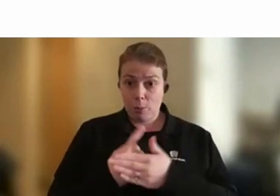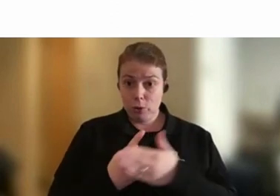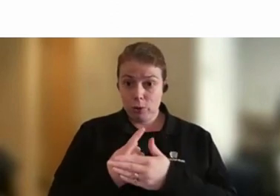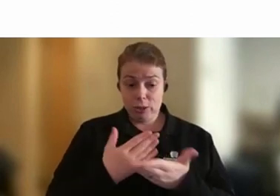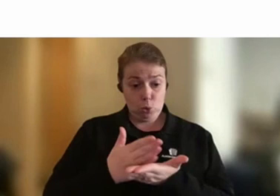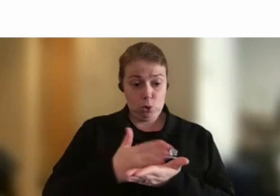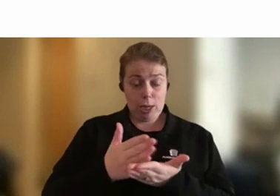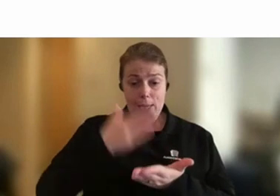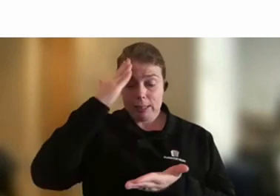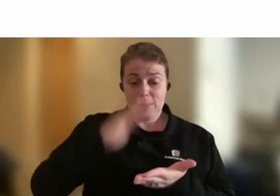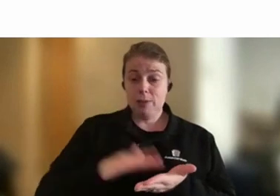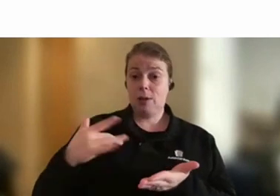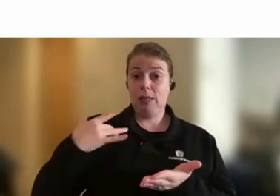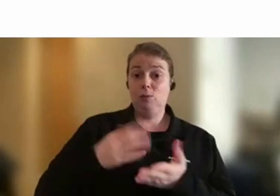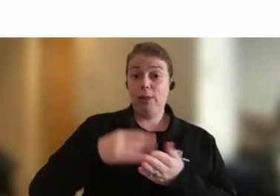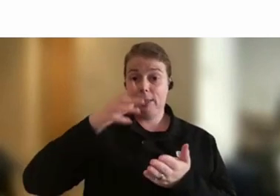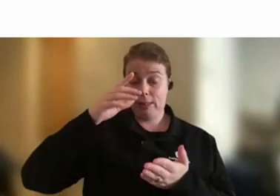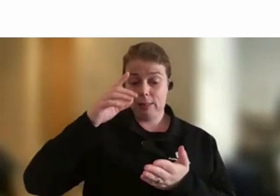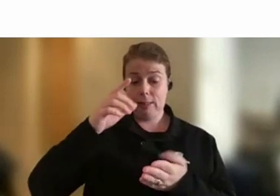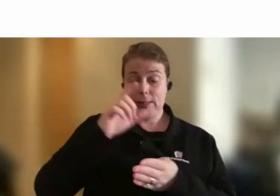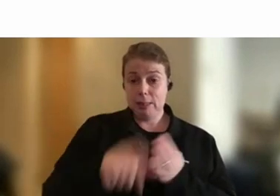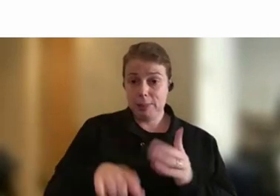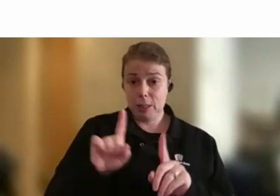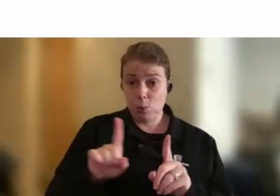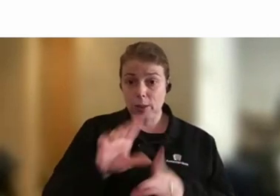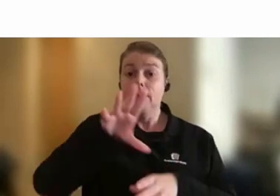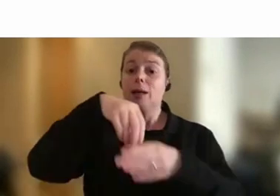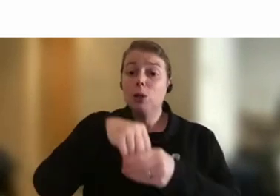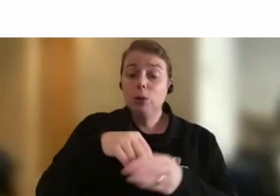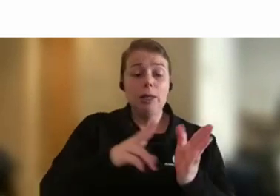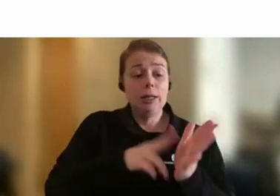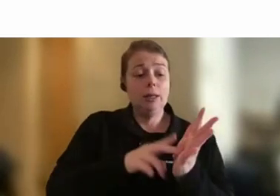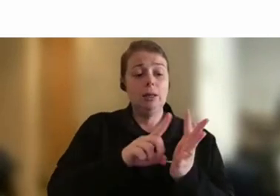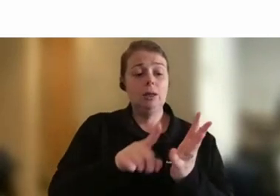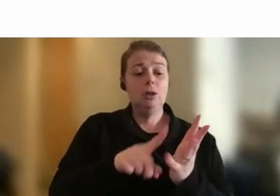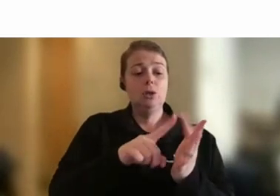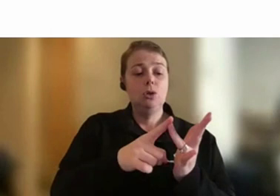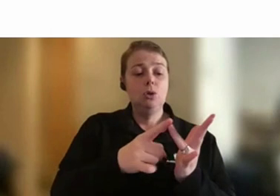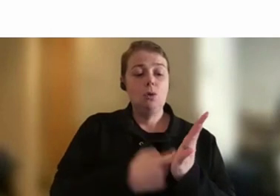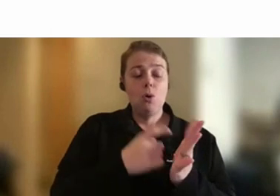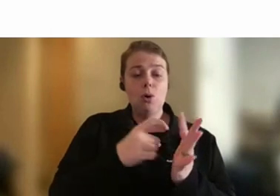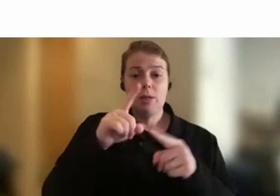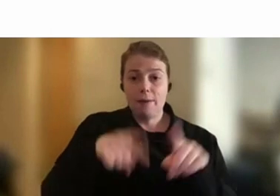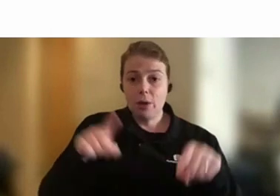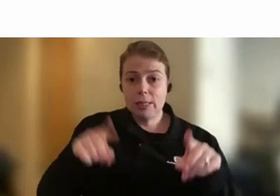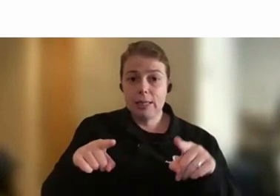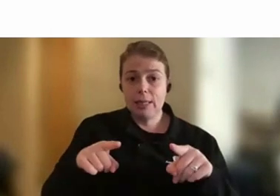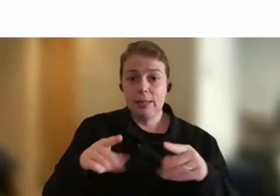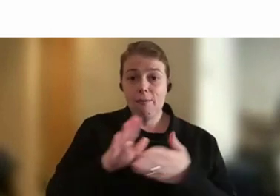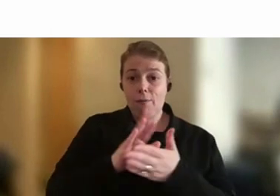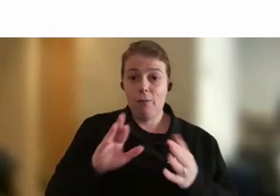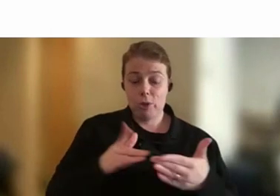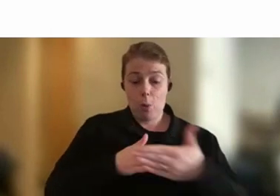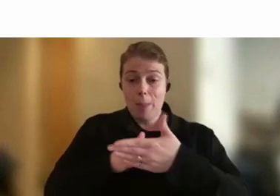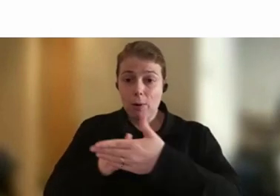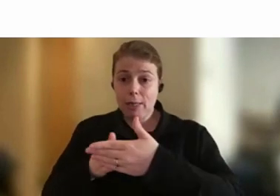including neurodiversity, to shift the narrative and better remove the barriers? I think I'll start with Rebecca on this